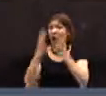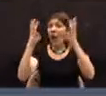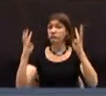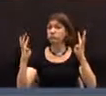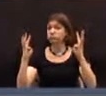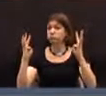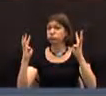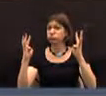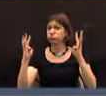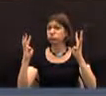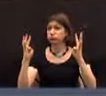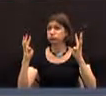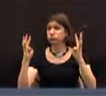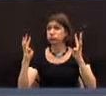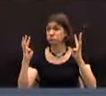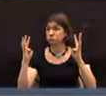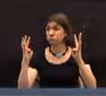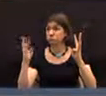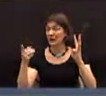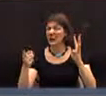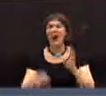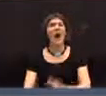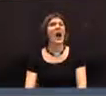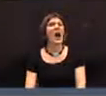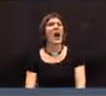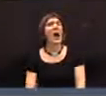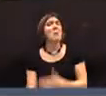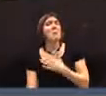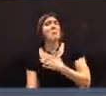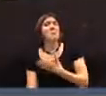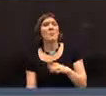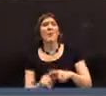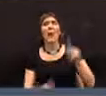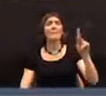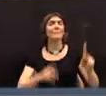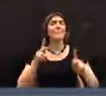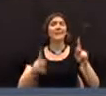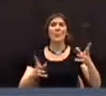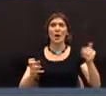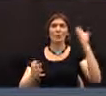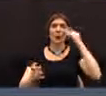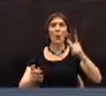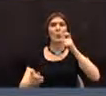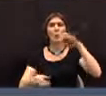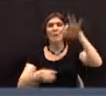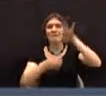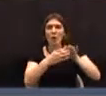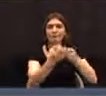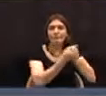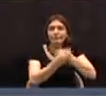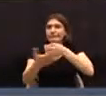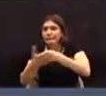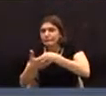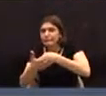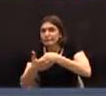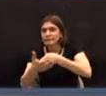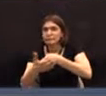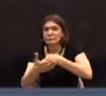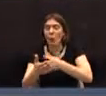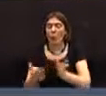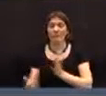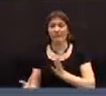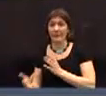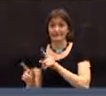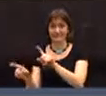division as opposed to a roll call? Uh, I would, but I don't think the public would. I think the public wants to know who votes which way. Are there six